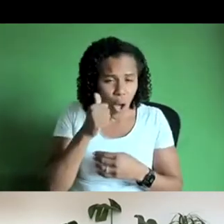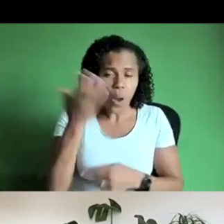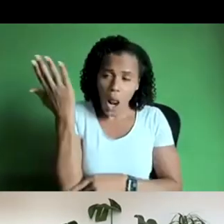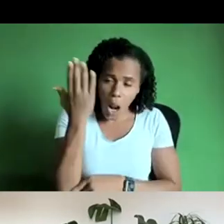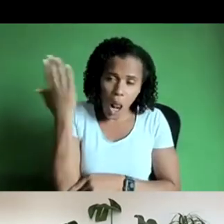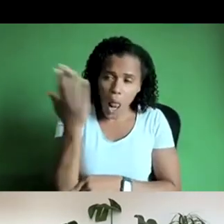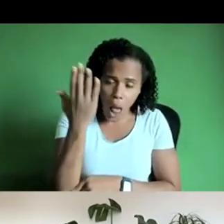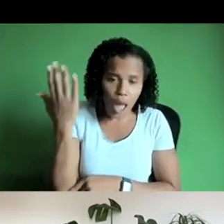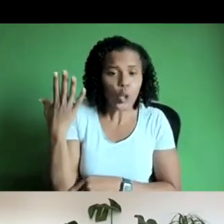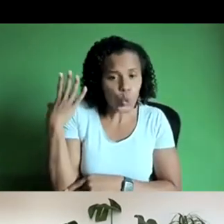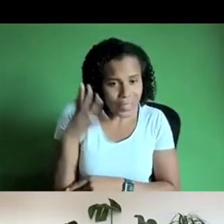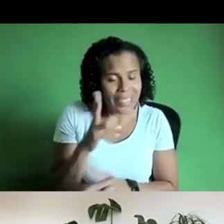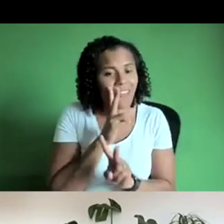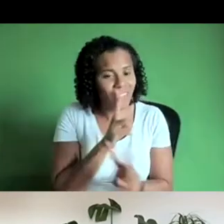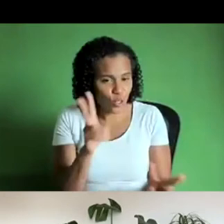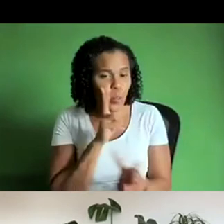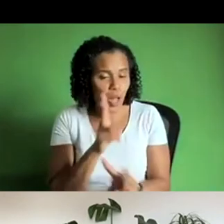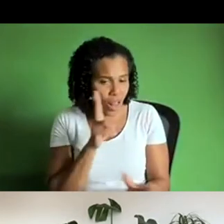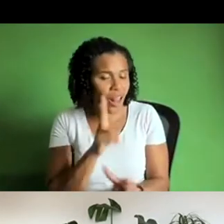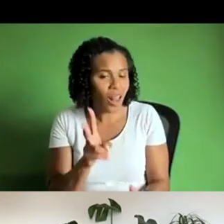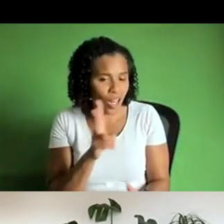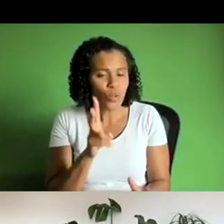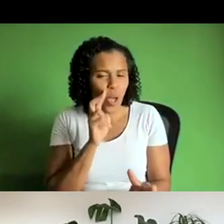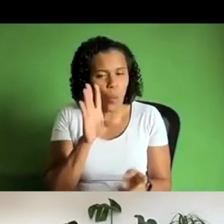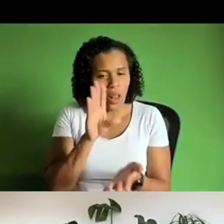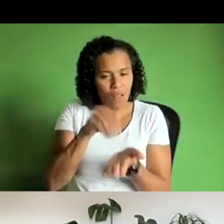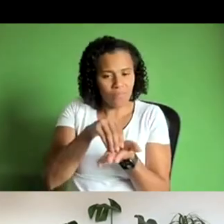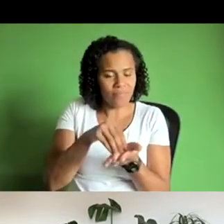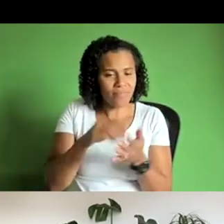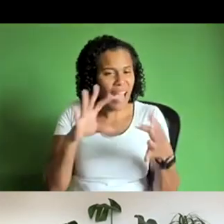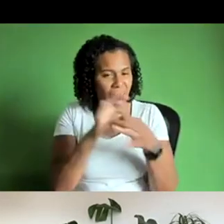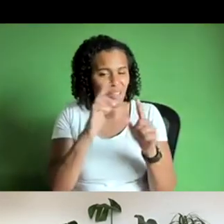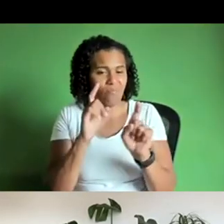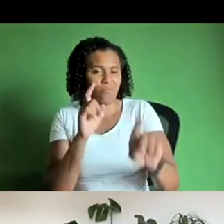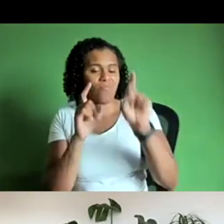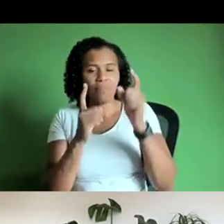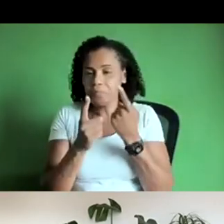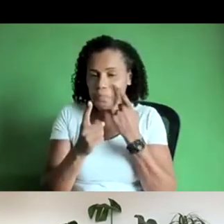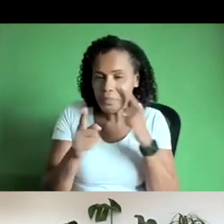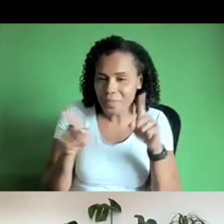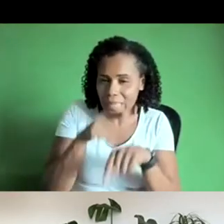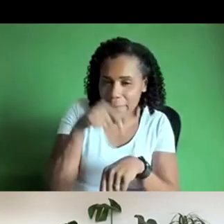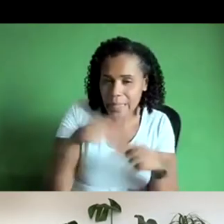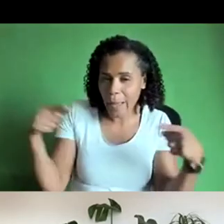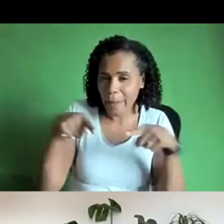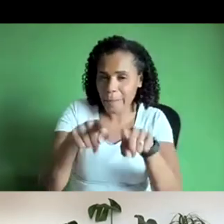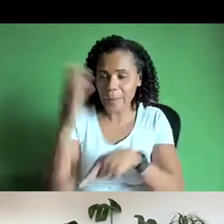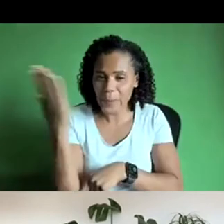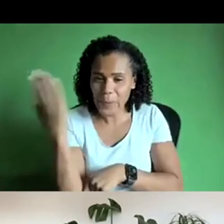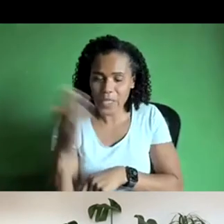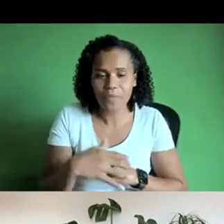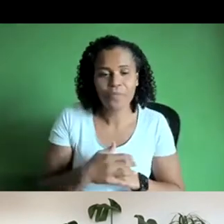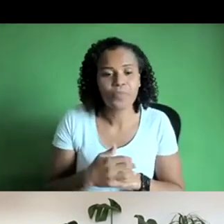just read off sheets of paper so anyway um i think thank you for asking these